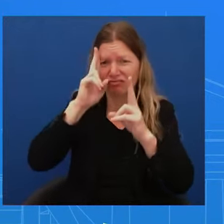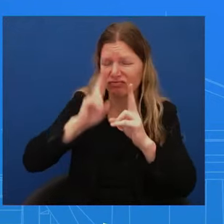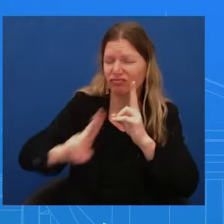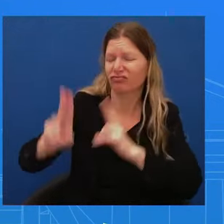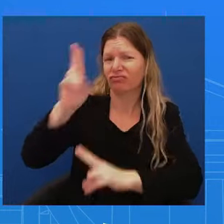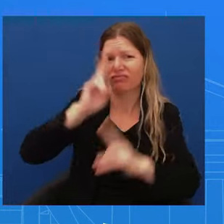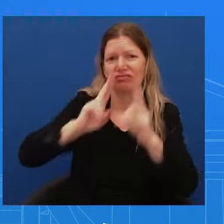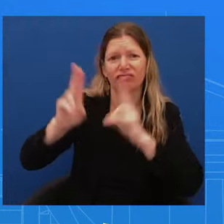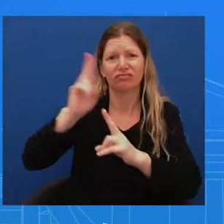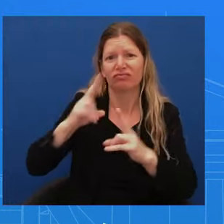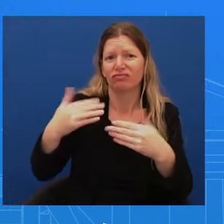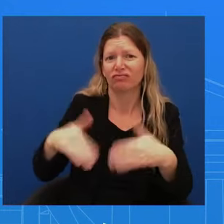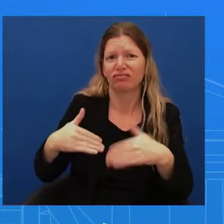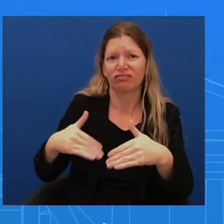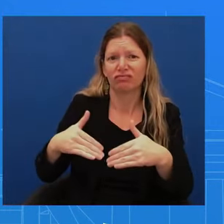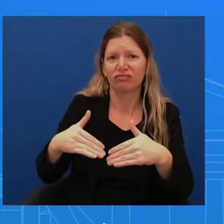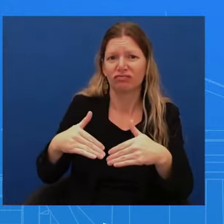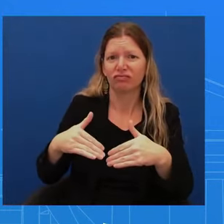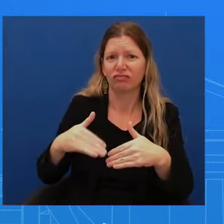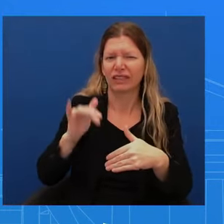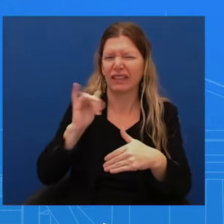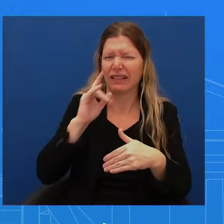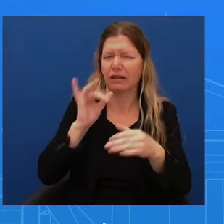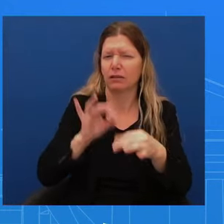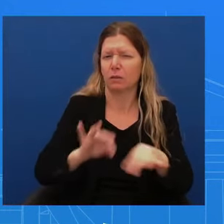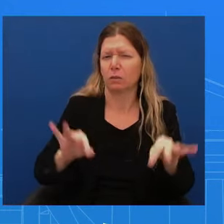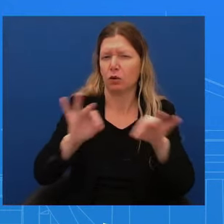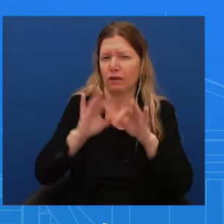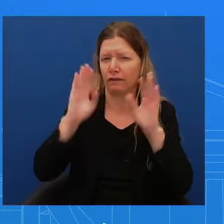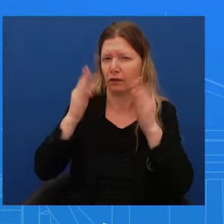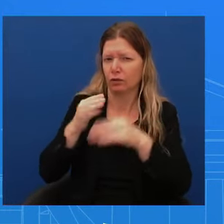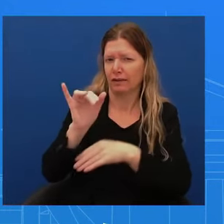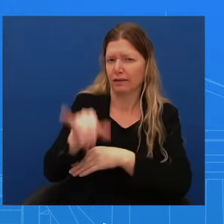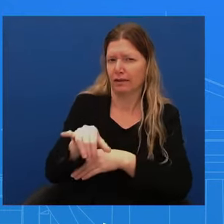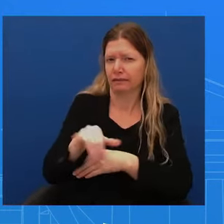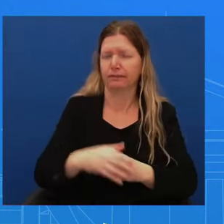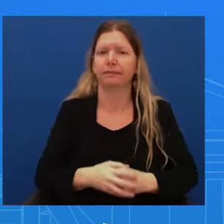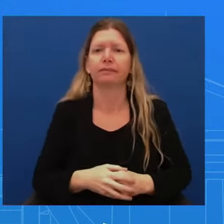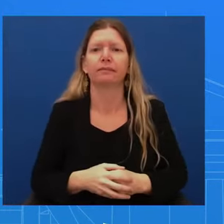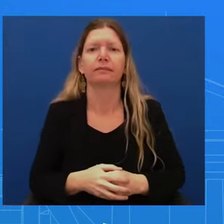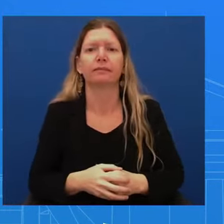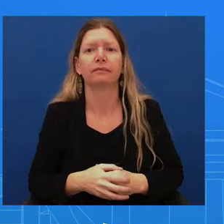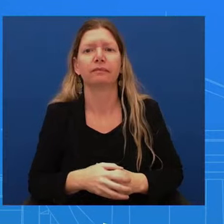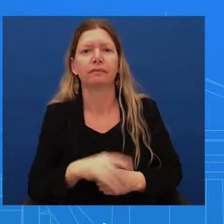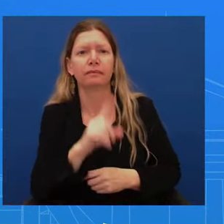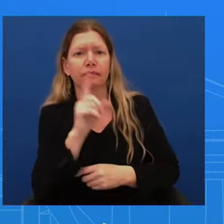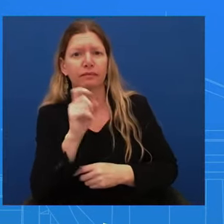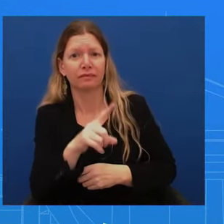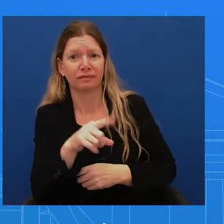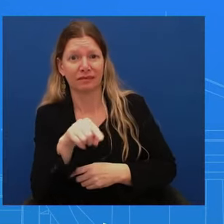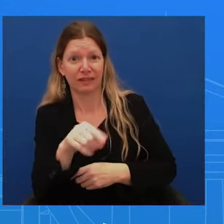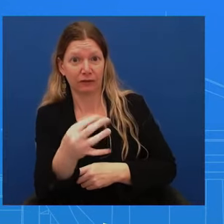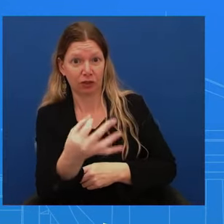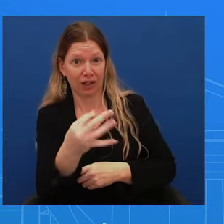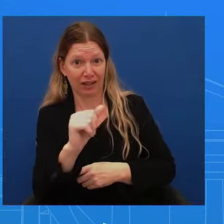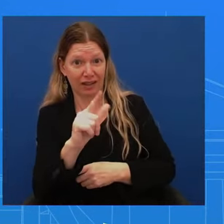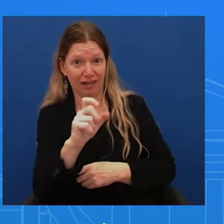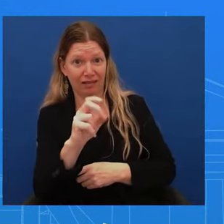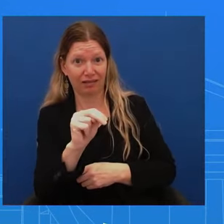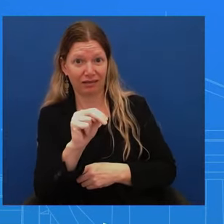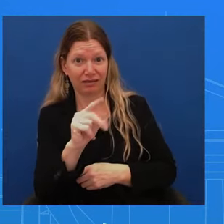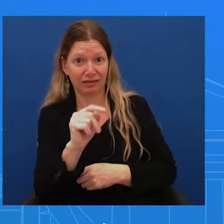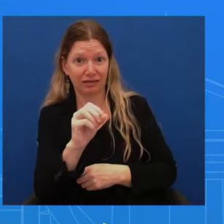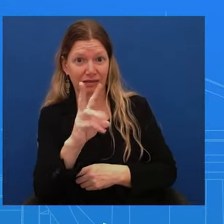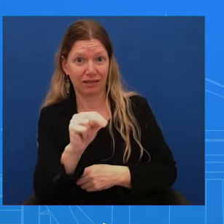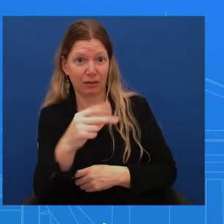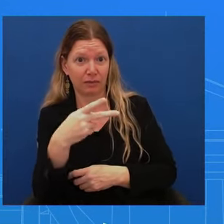well. On this event Friday in Allentown, Pennsylvania that you've just disclosed to us, you've told us that it's going to be a speech